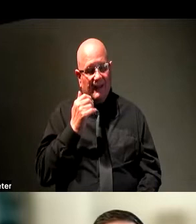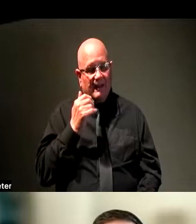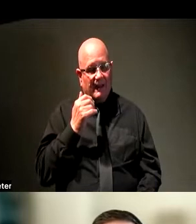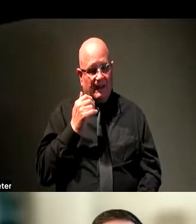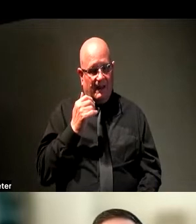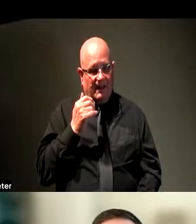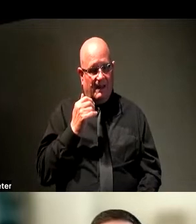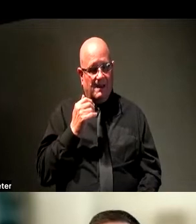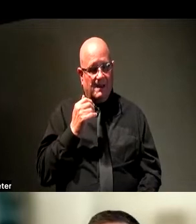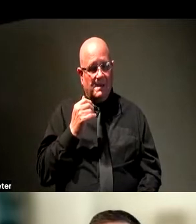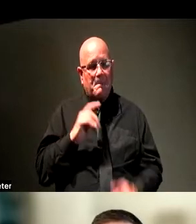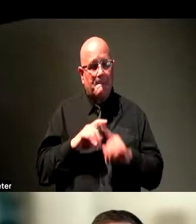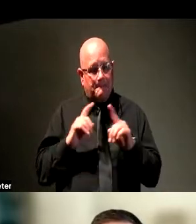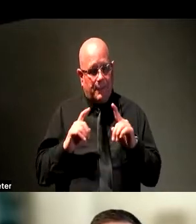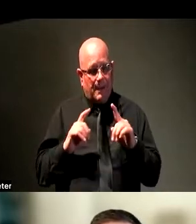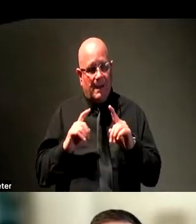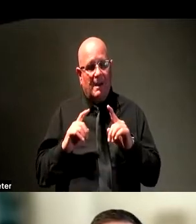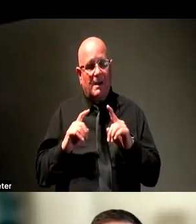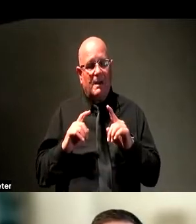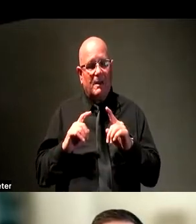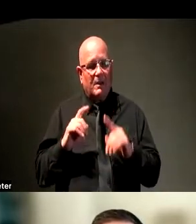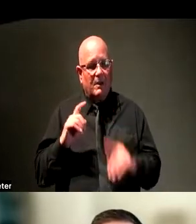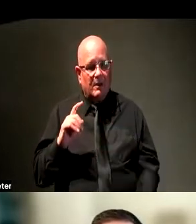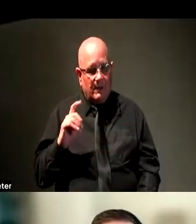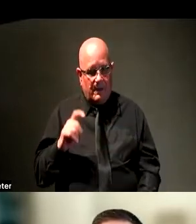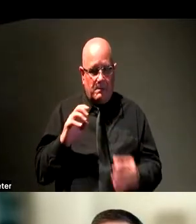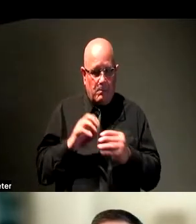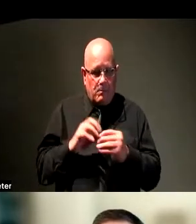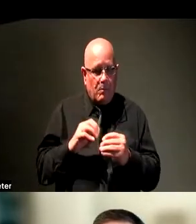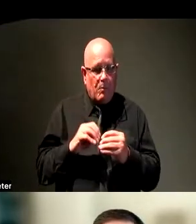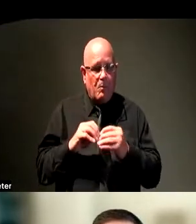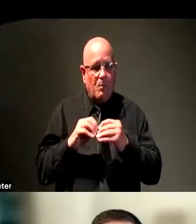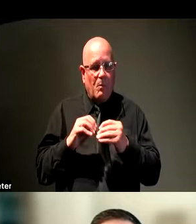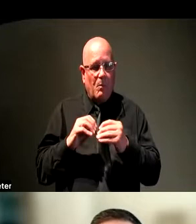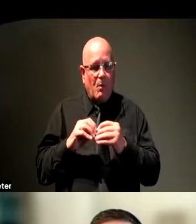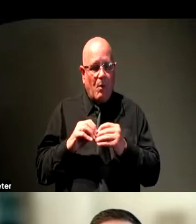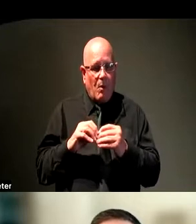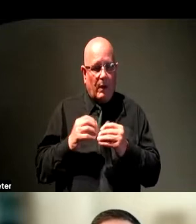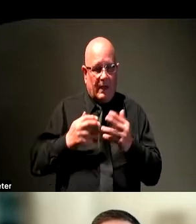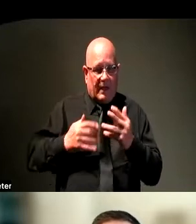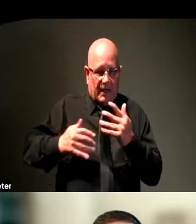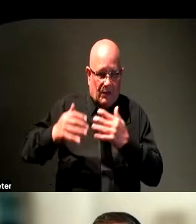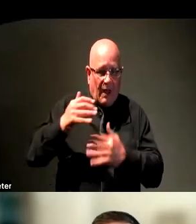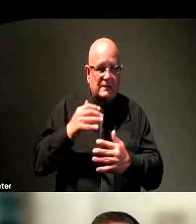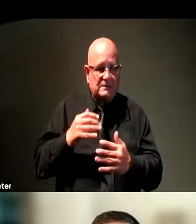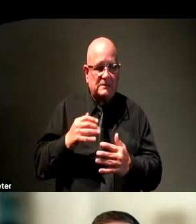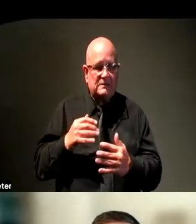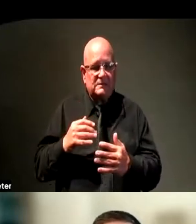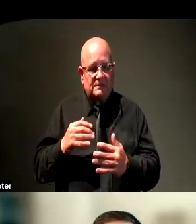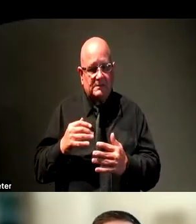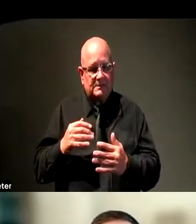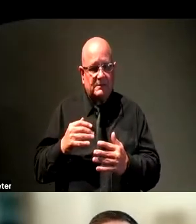are getting more used to these interactions at this point. And we have kind of settled in as much as maybe we're going to, to dealing with